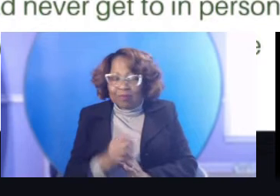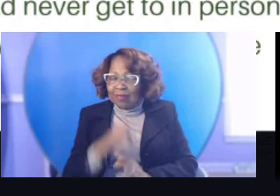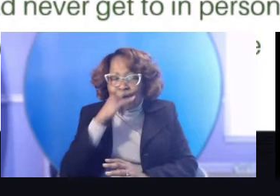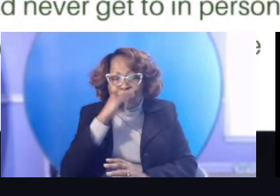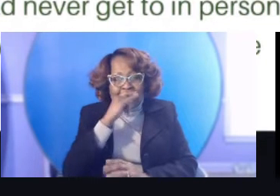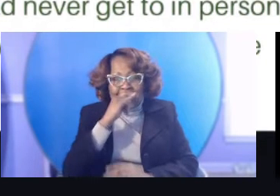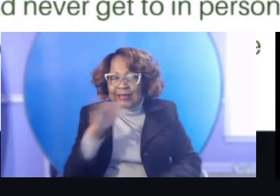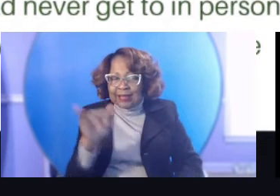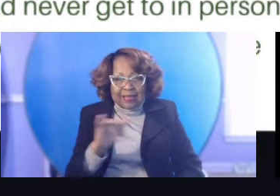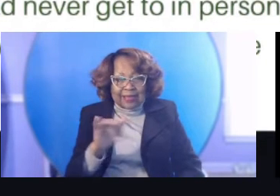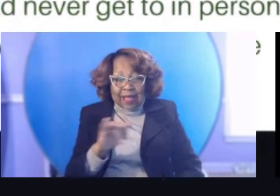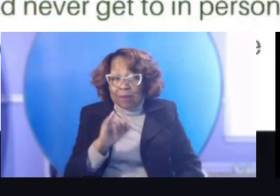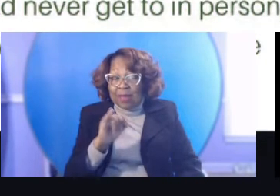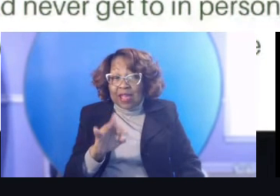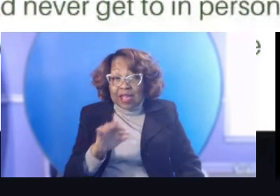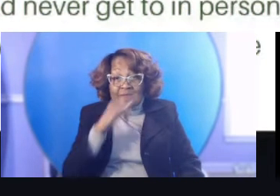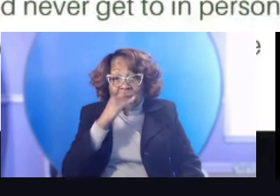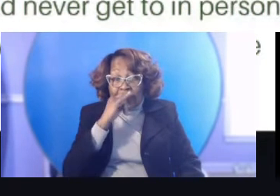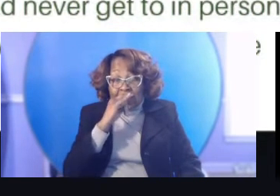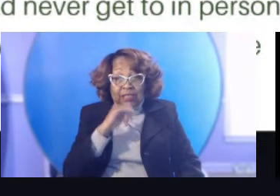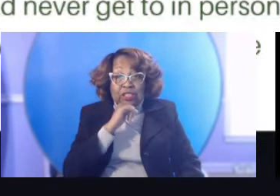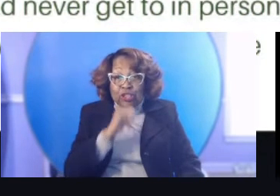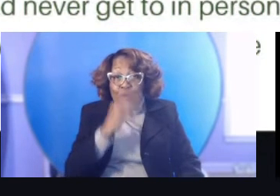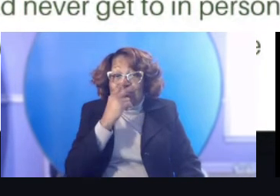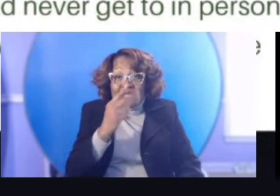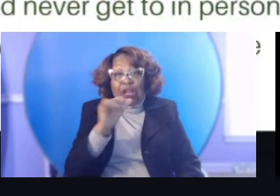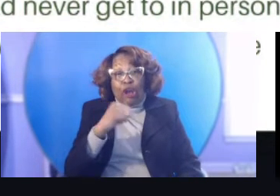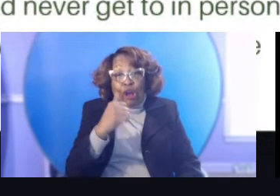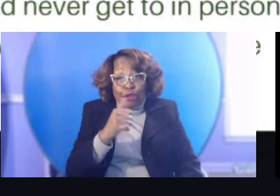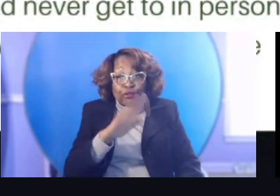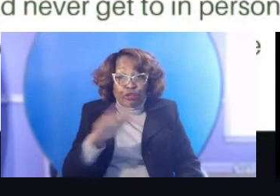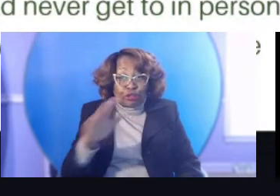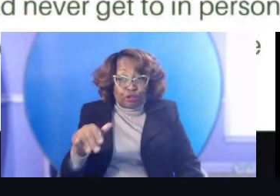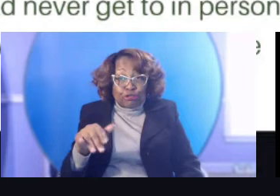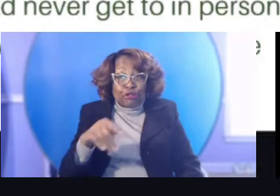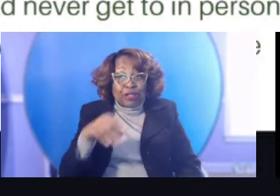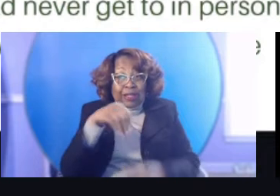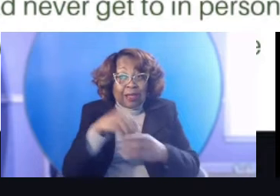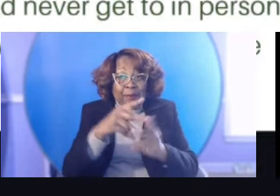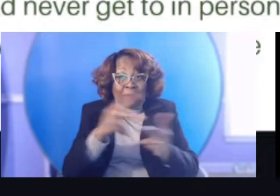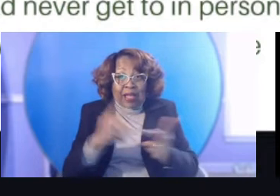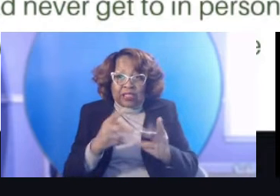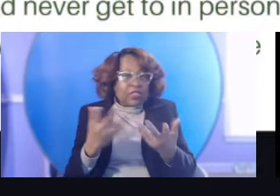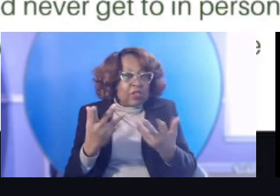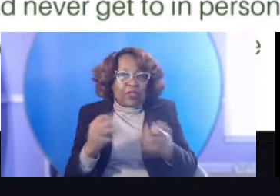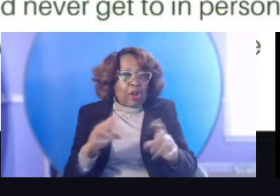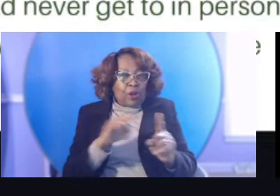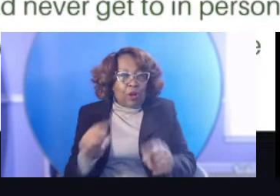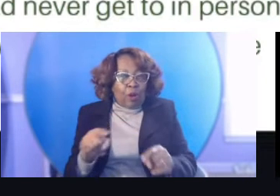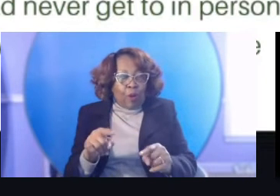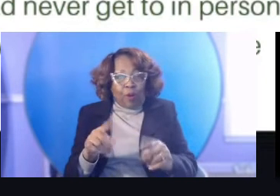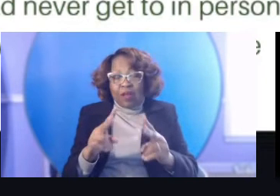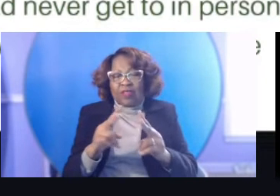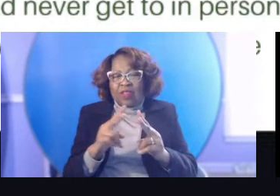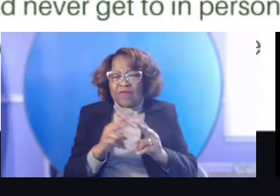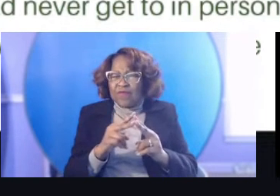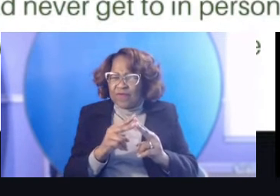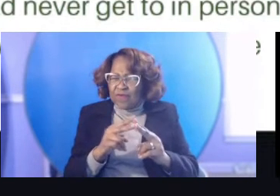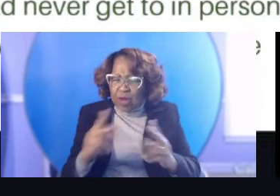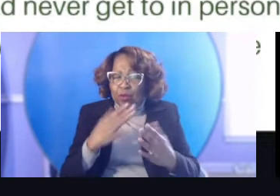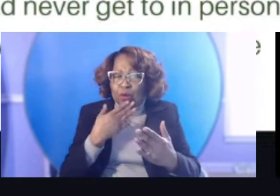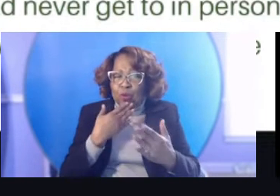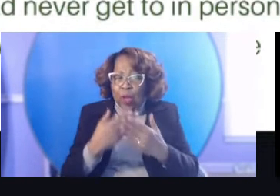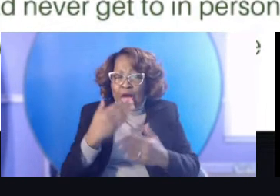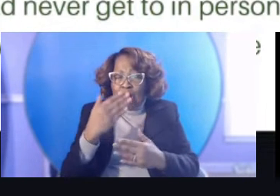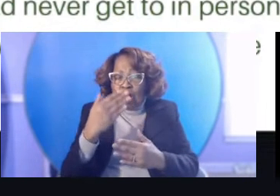same way. If kids don't see other children in spaces, they don't want to be there. And they're very well aware when, uh, a space